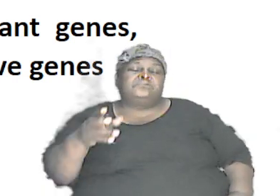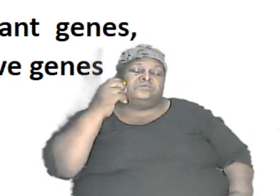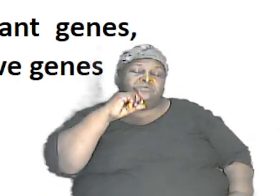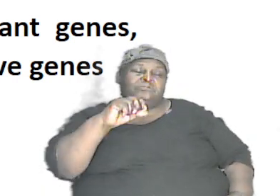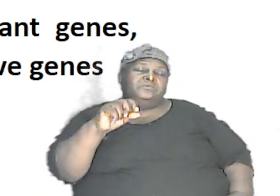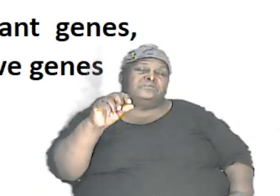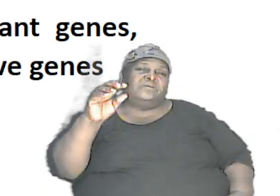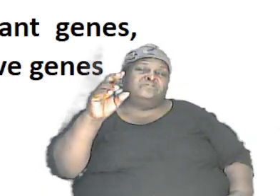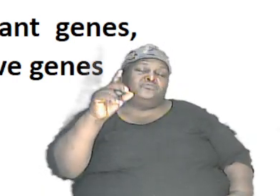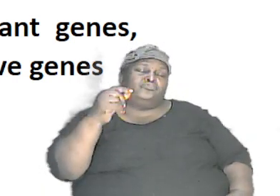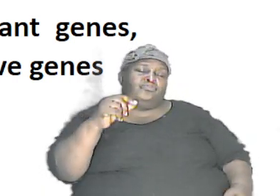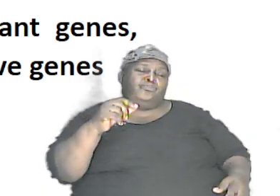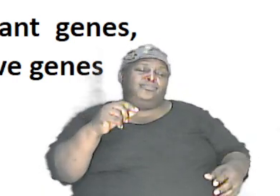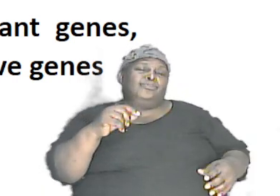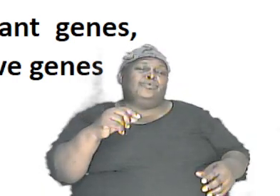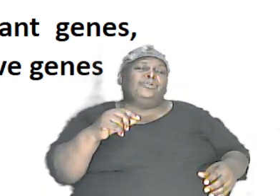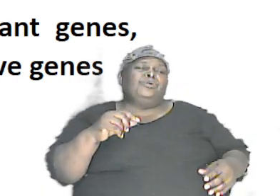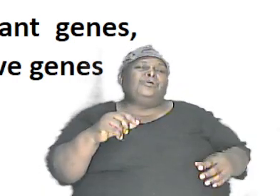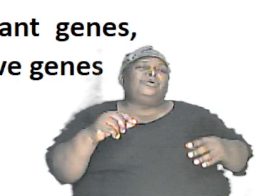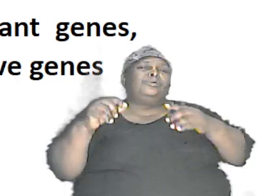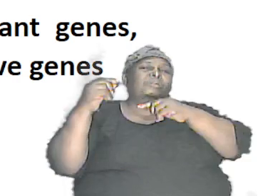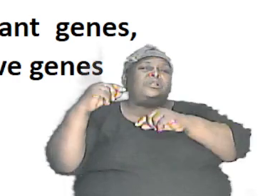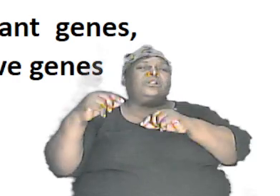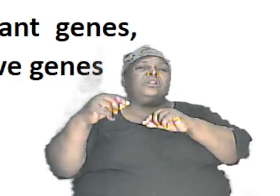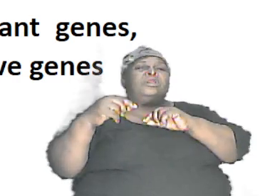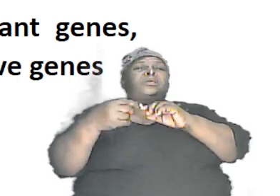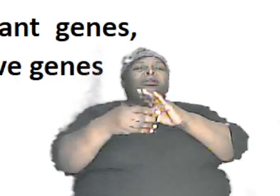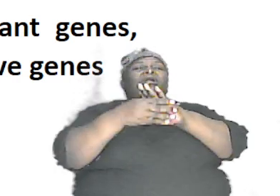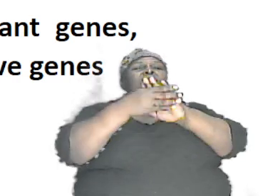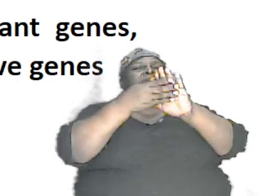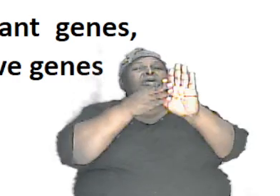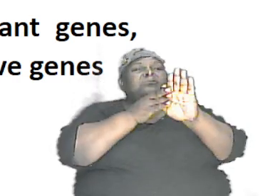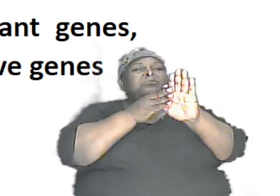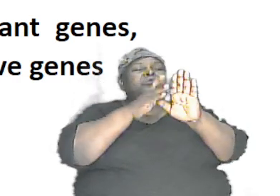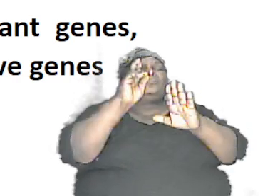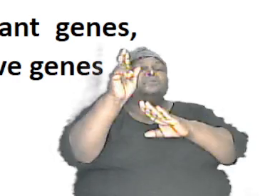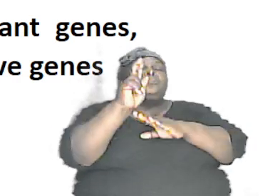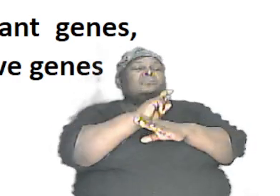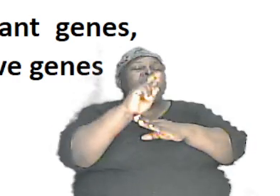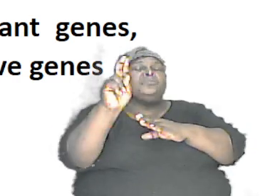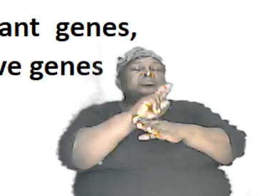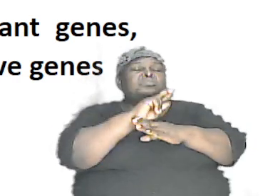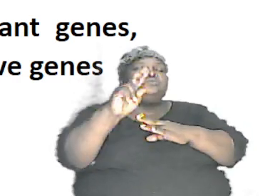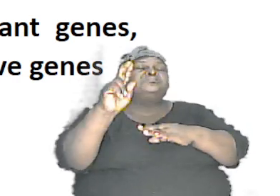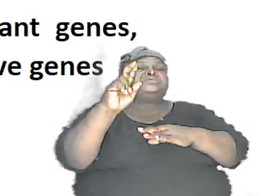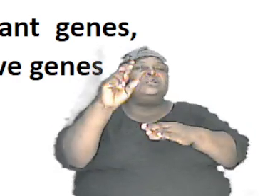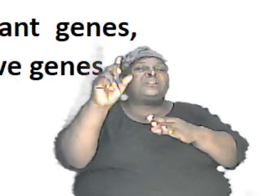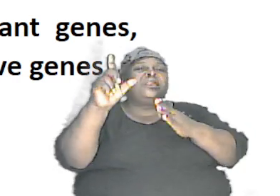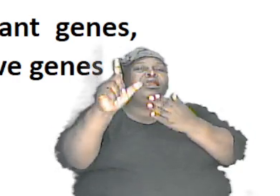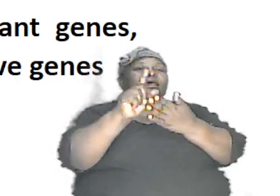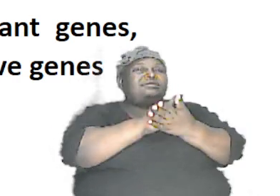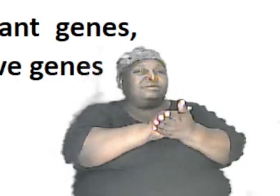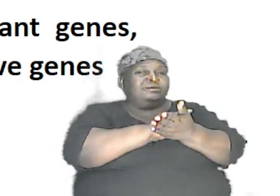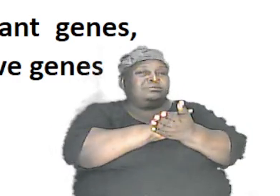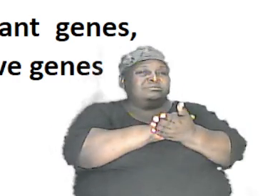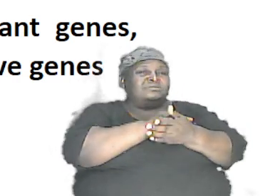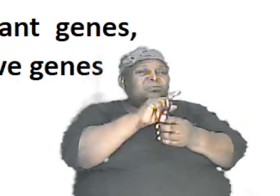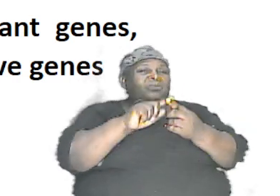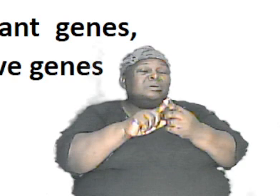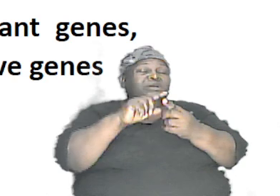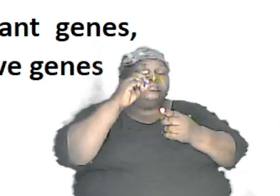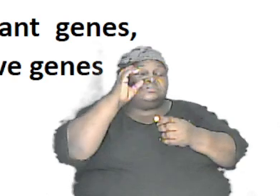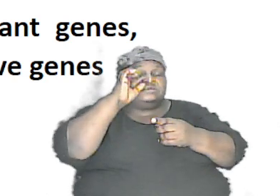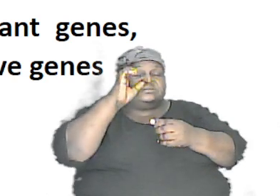genetics they label the genes using alphabets letters that we know when you see the capital